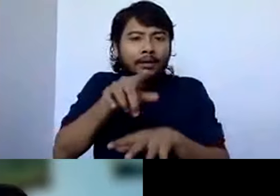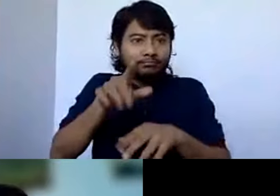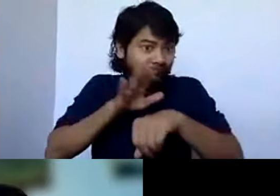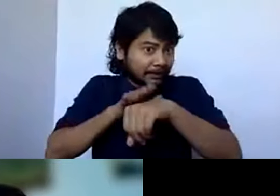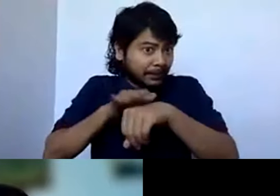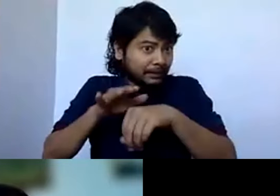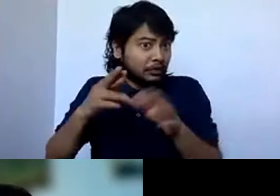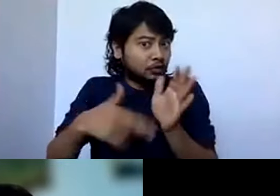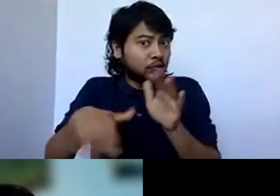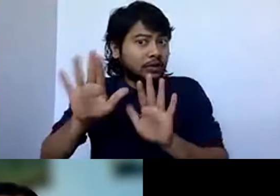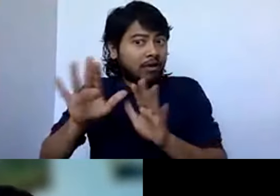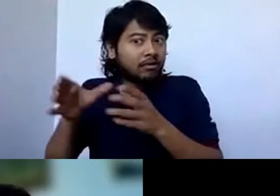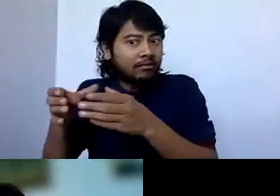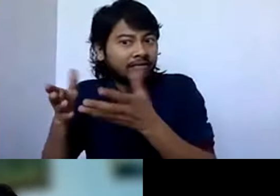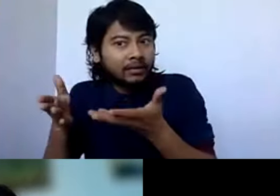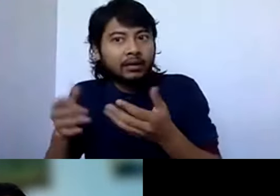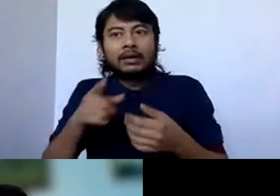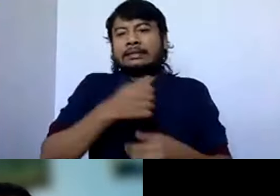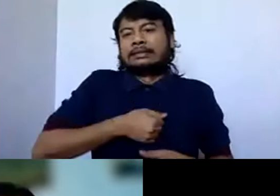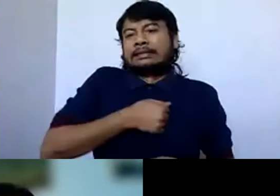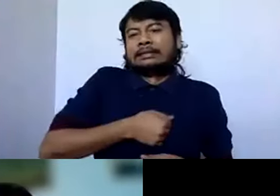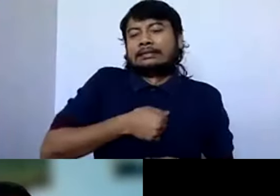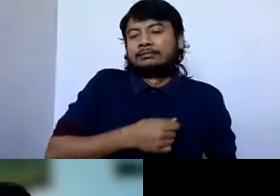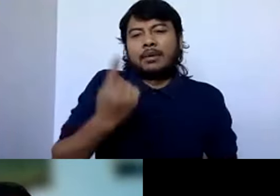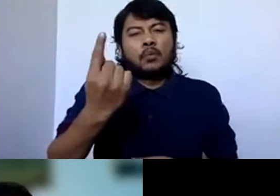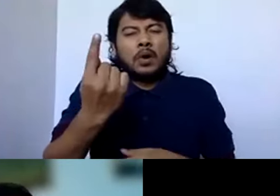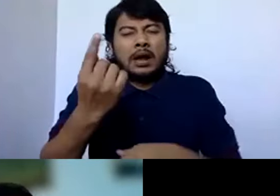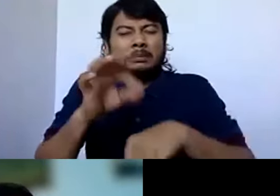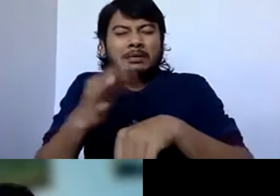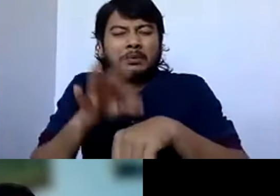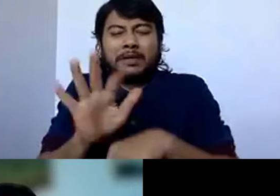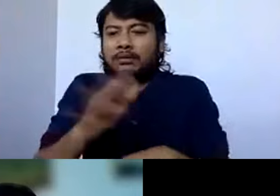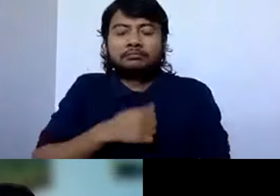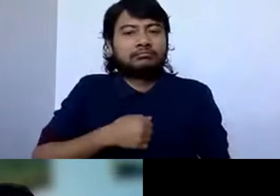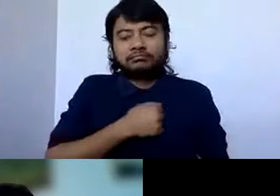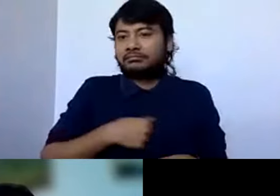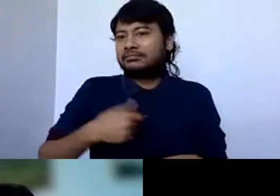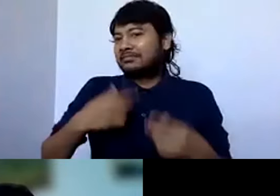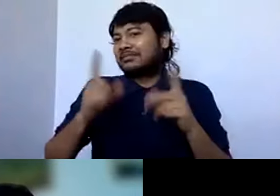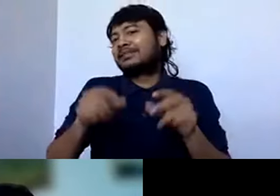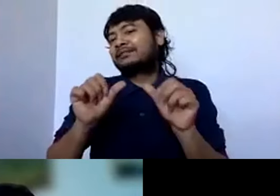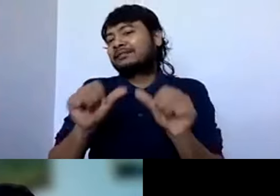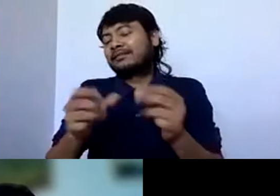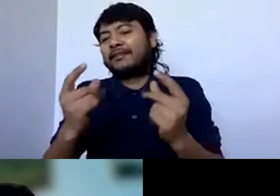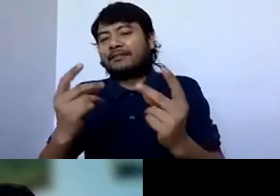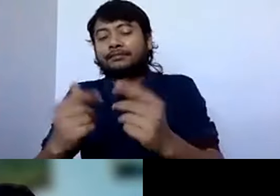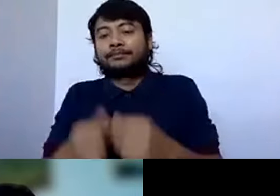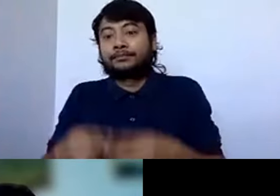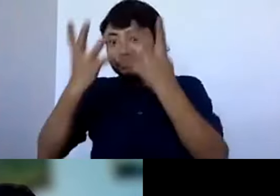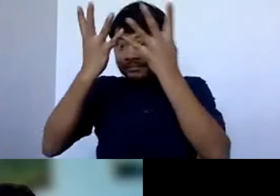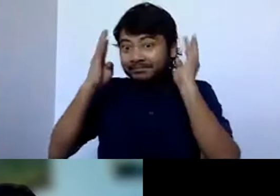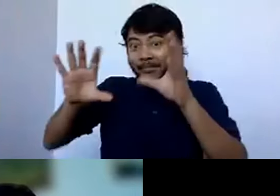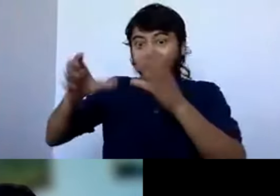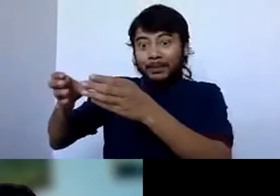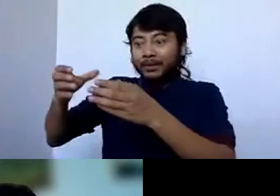sorry, sorry, I've only got one minute and I apologize for that. You know, when it comes to indigenous population, I think one of the